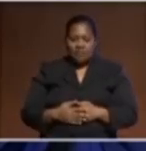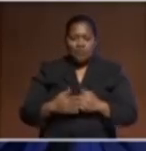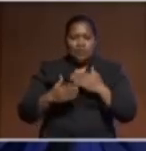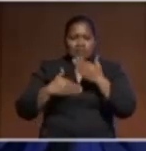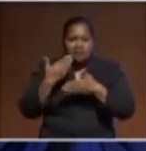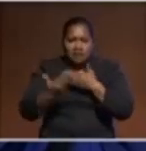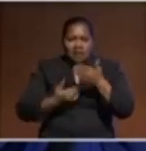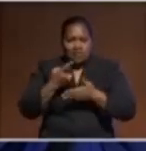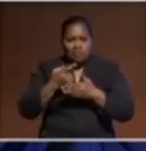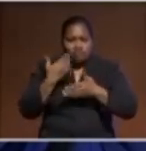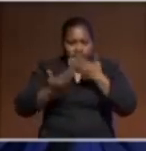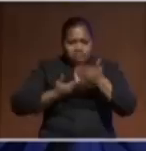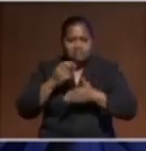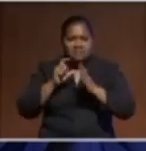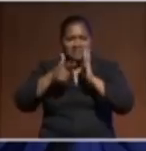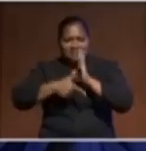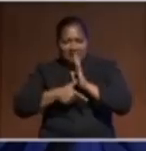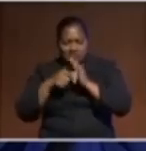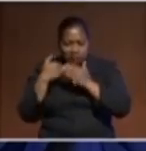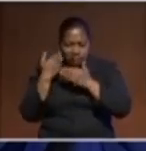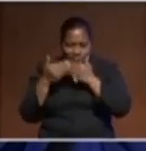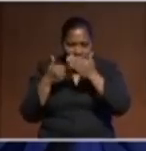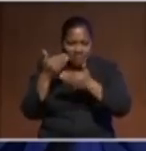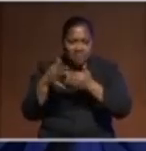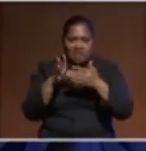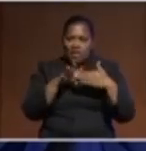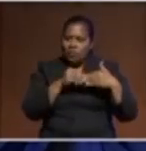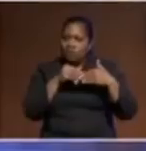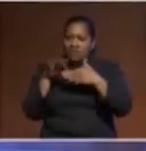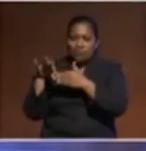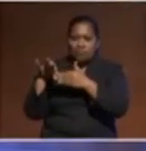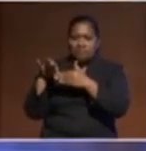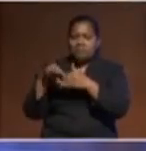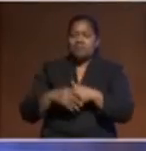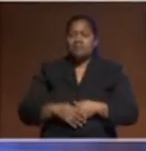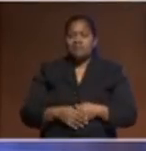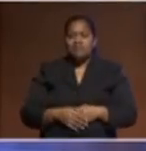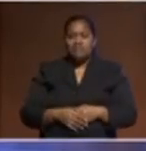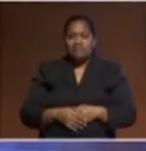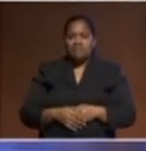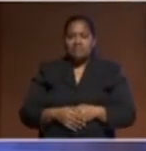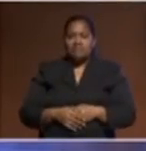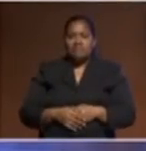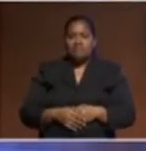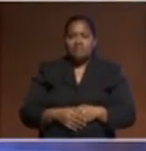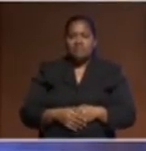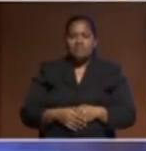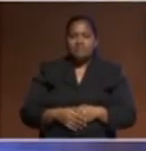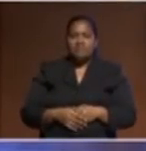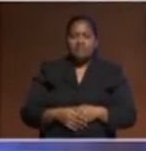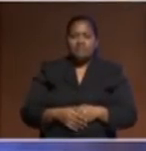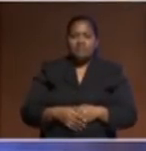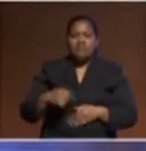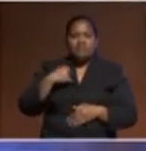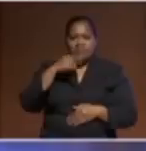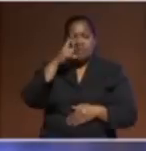that drew you to leadership, I can well imagine what the excitement was.